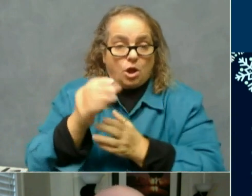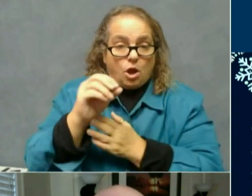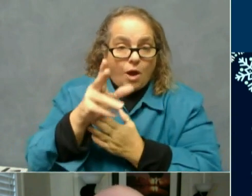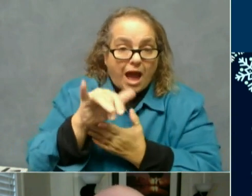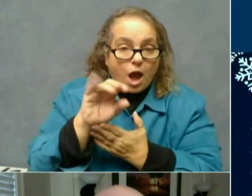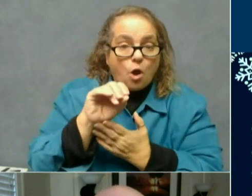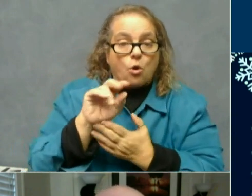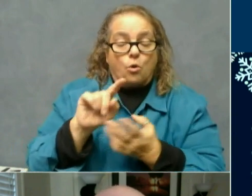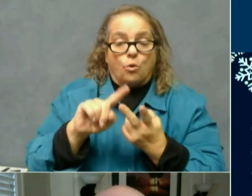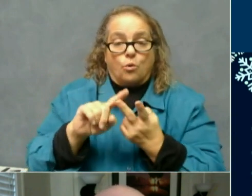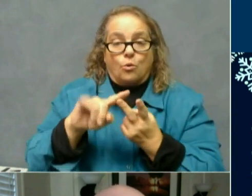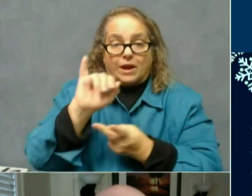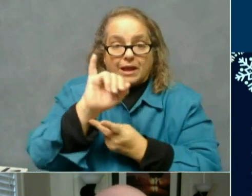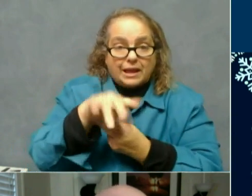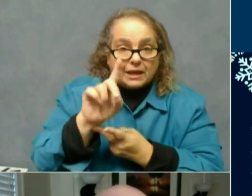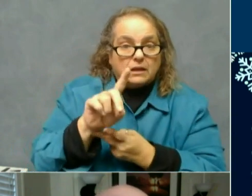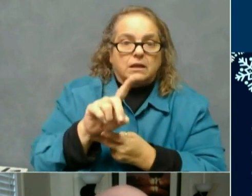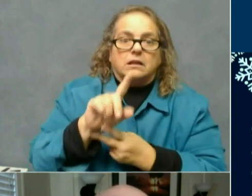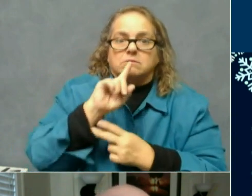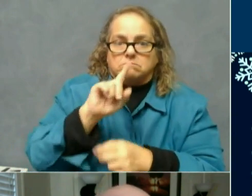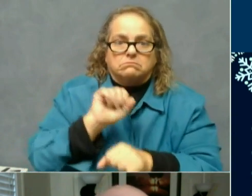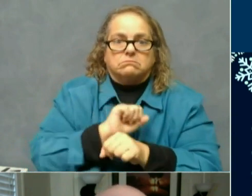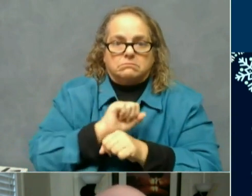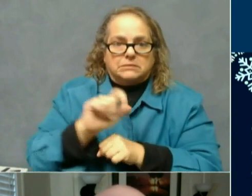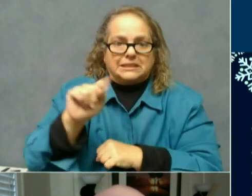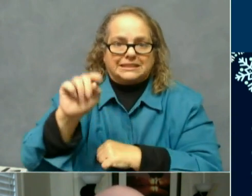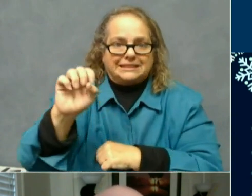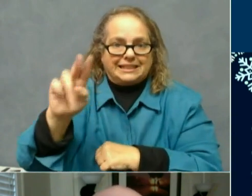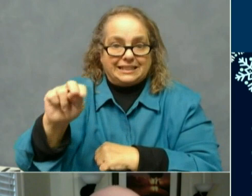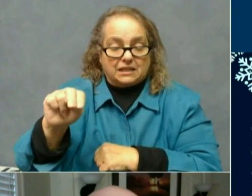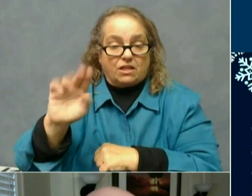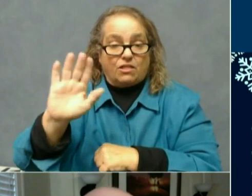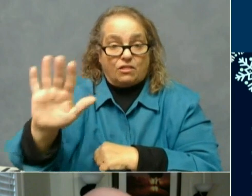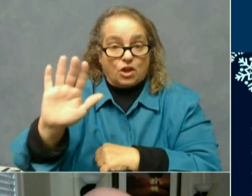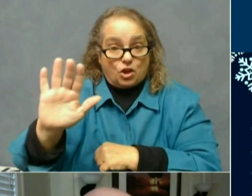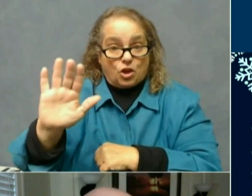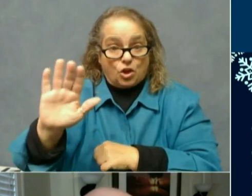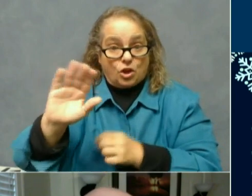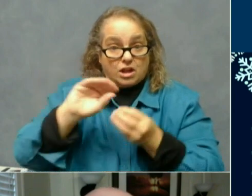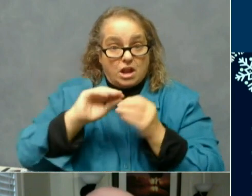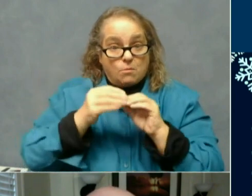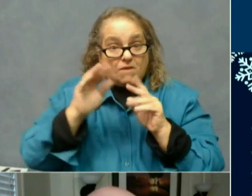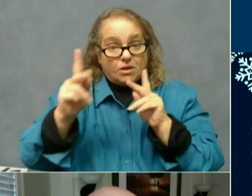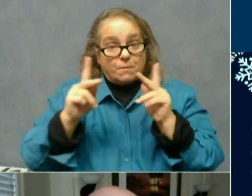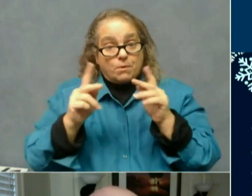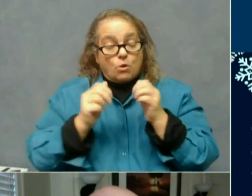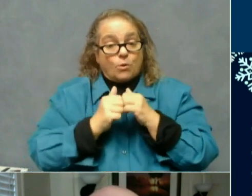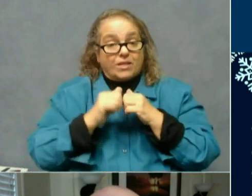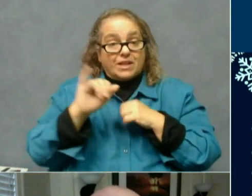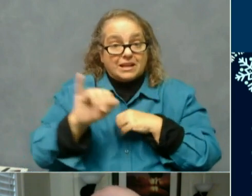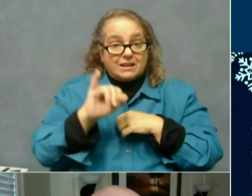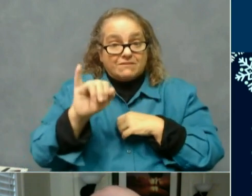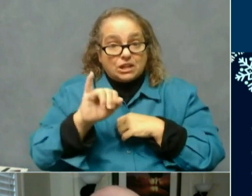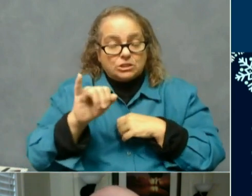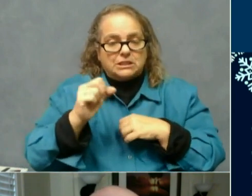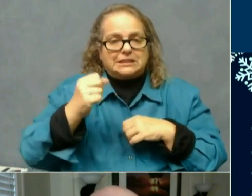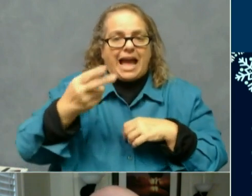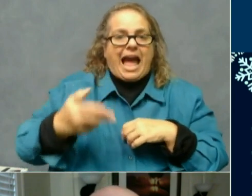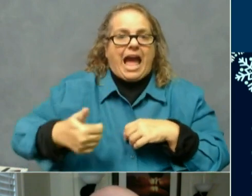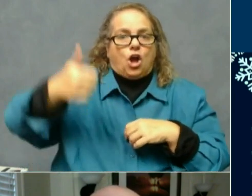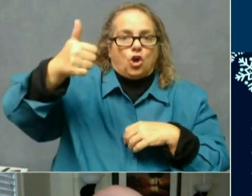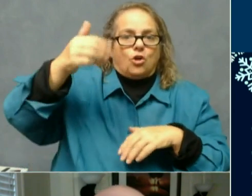certainly in Tennessee, their incidence of disease or their number of people with infection is much higher even than in Kentucky.